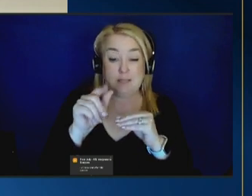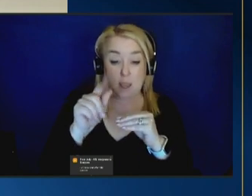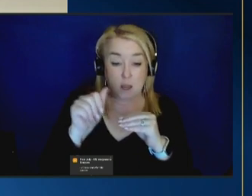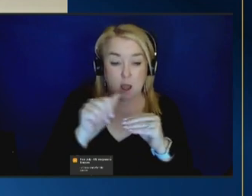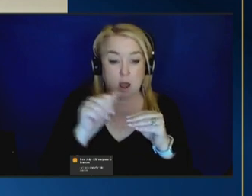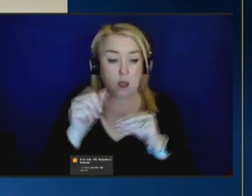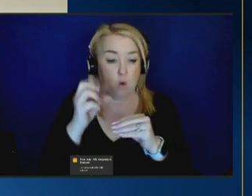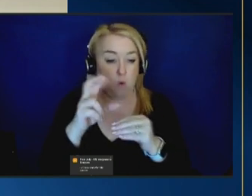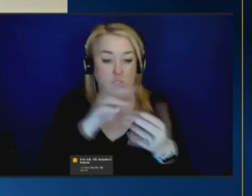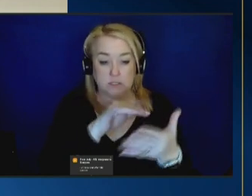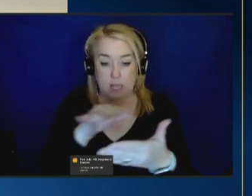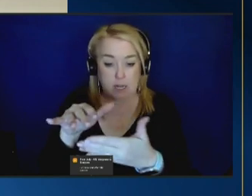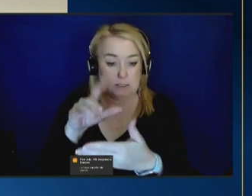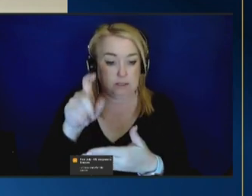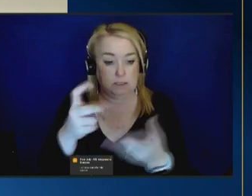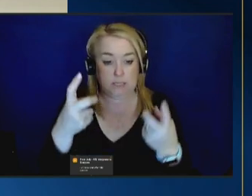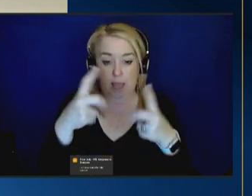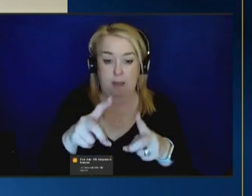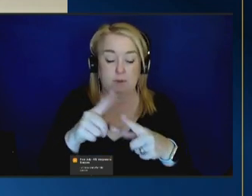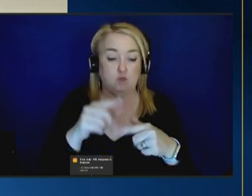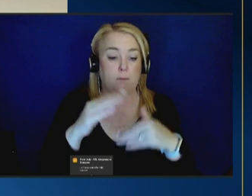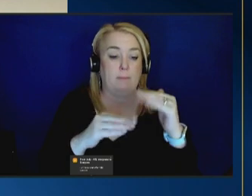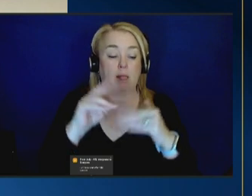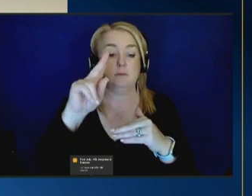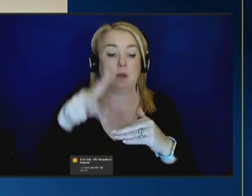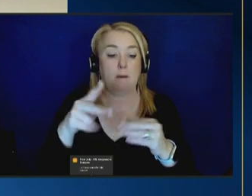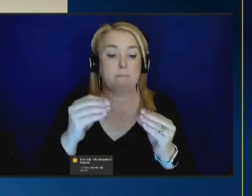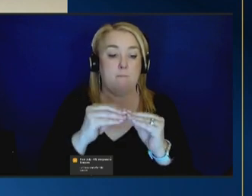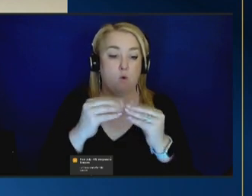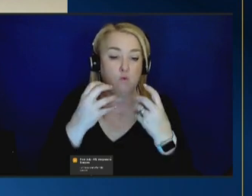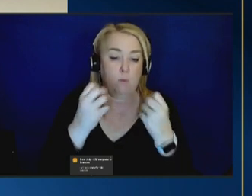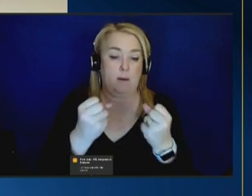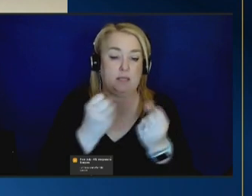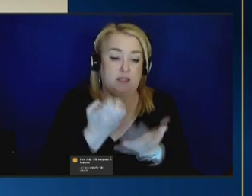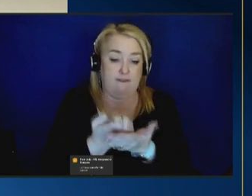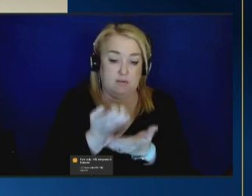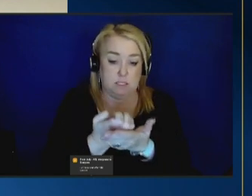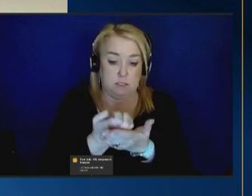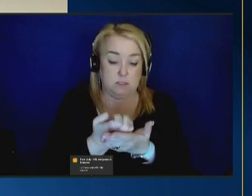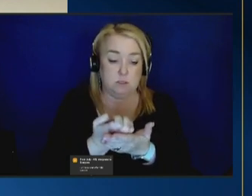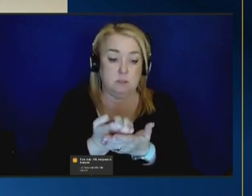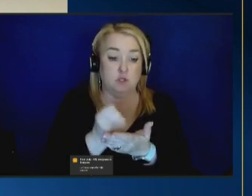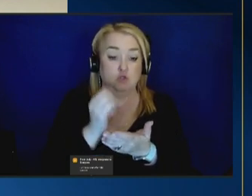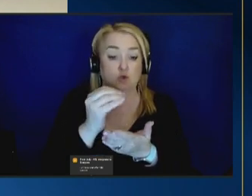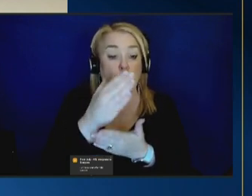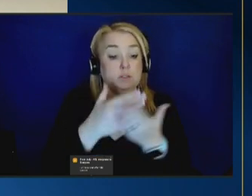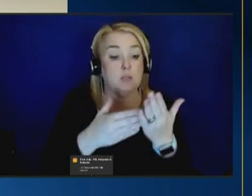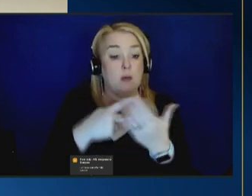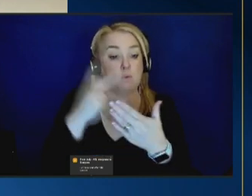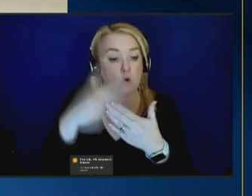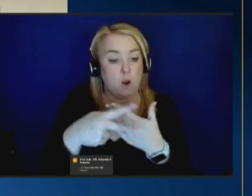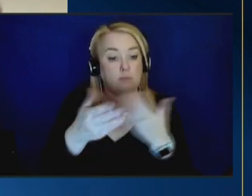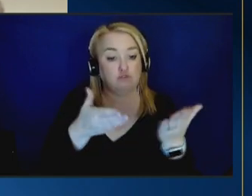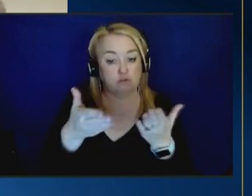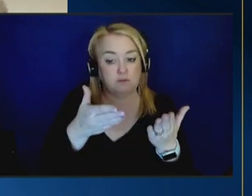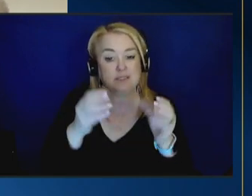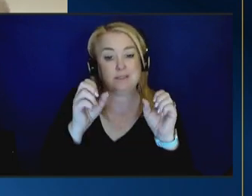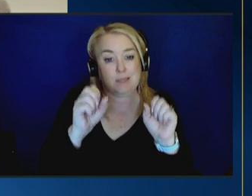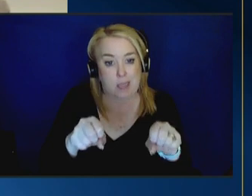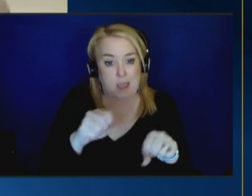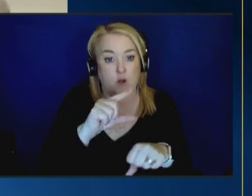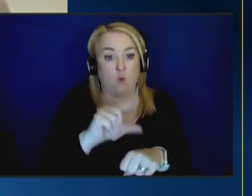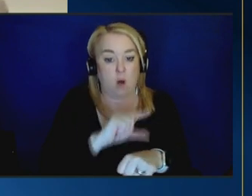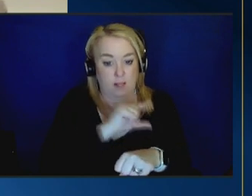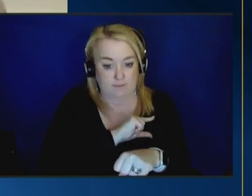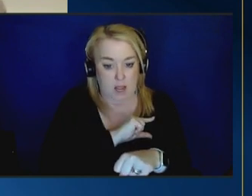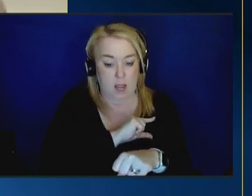to be able to build this evidence base more robustly so that some of these programs and services can at least qualify at